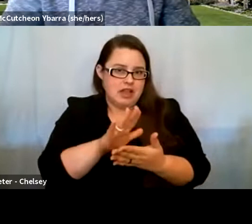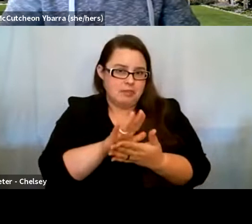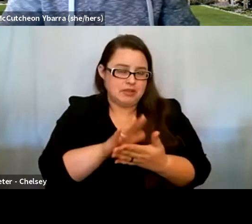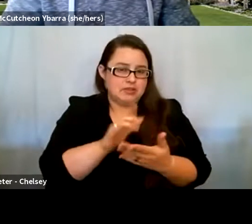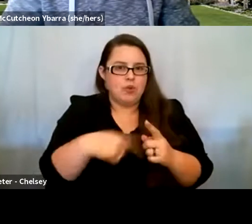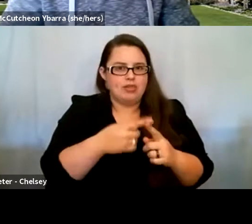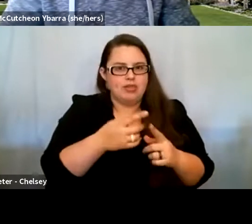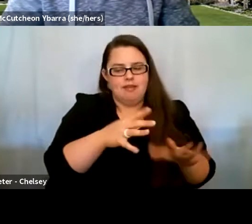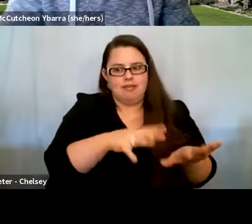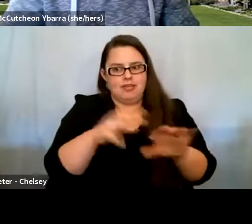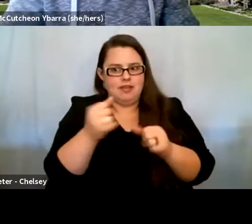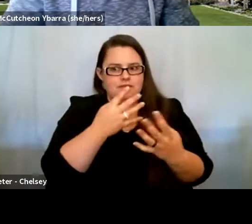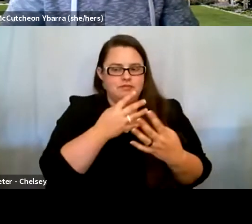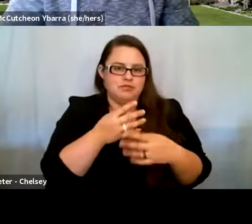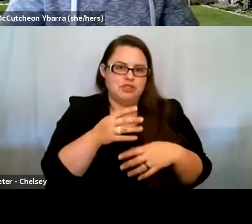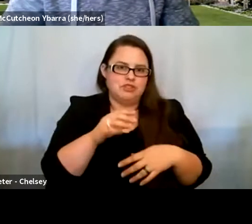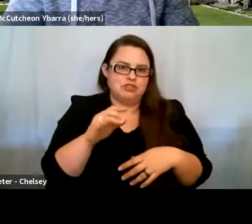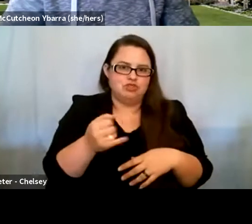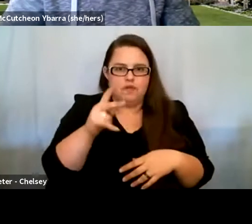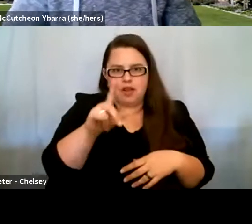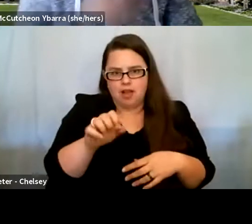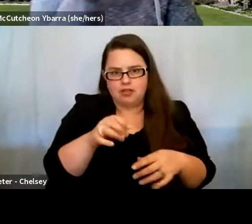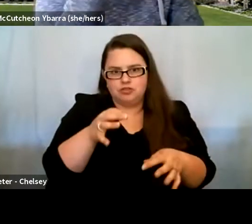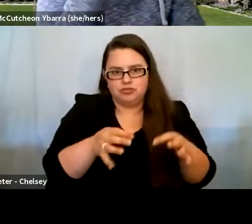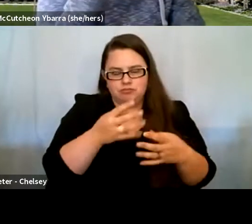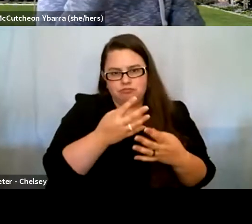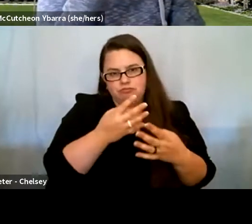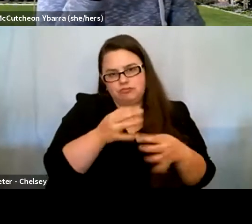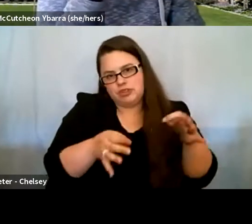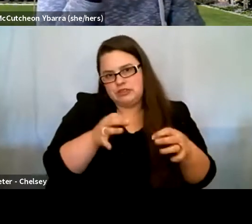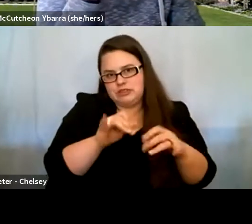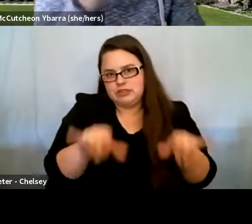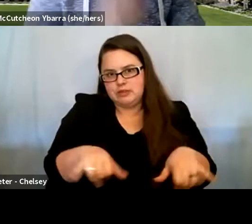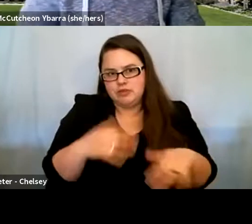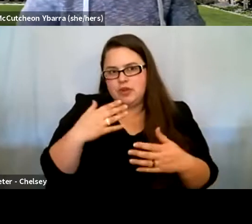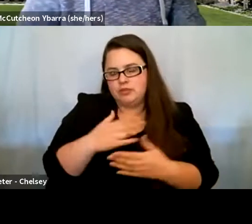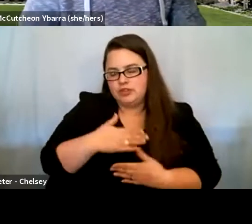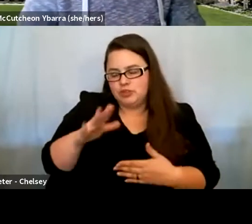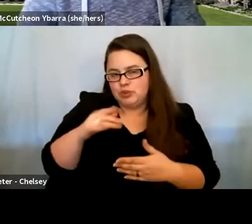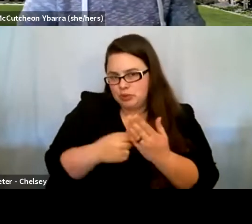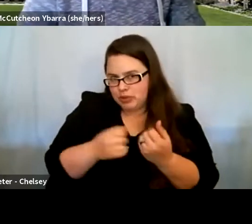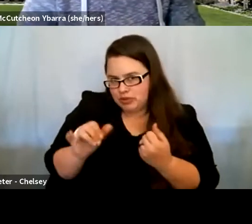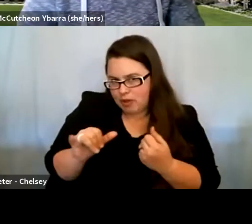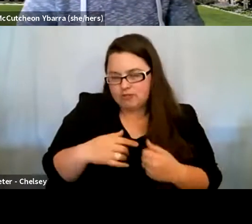juvenile justice center. It's been amazing. So I appreciate your support as well. Thank you. appreciate that.